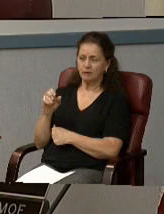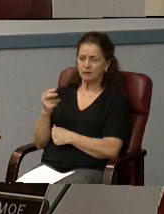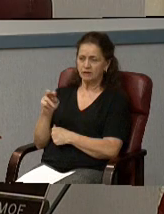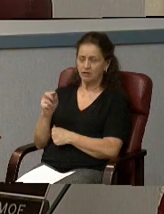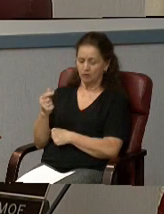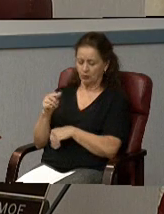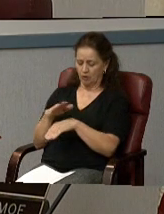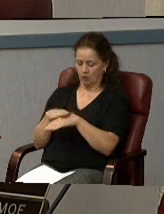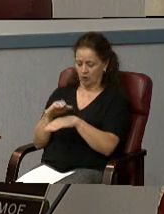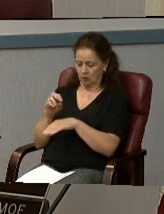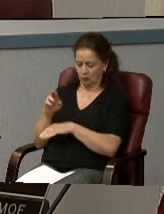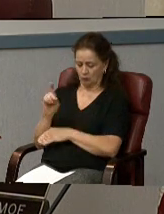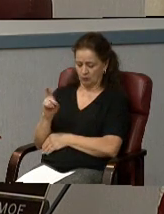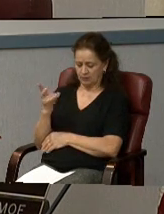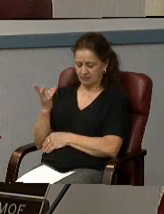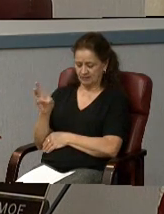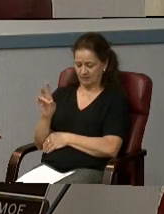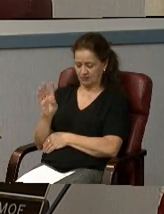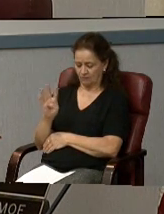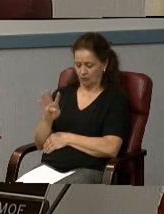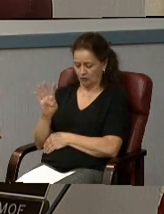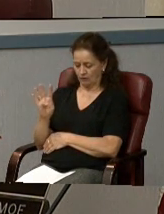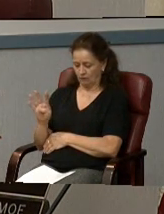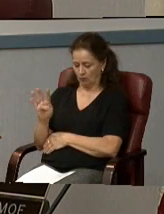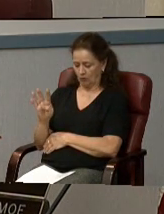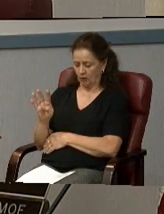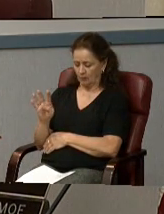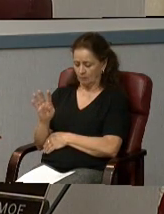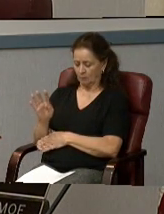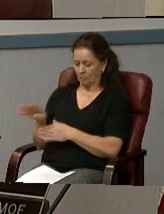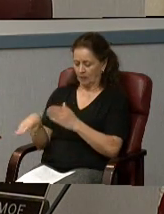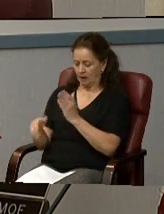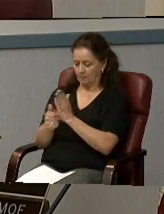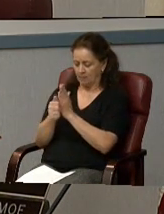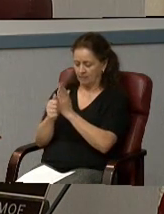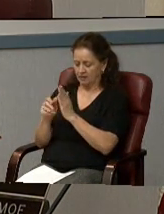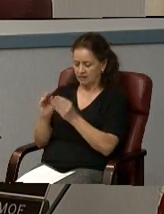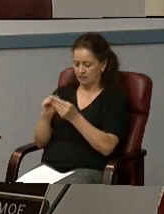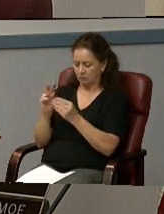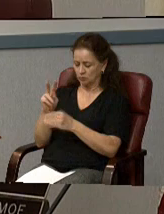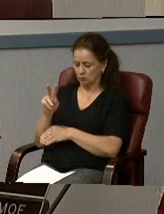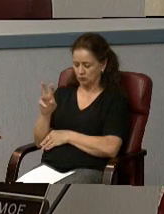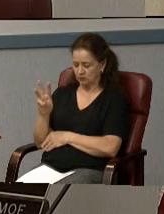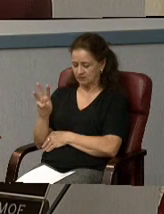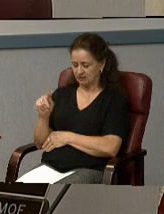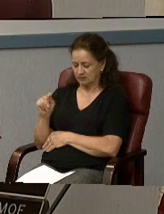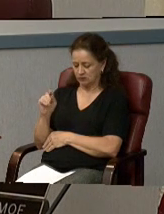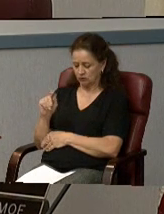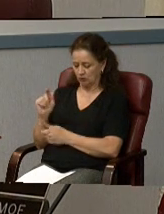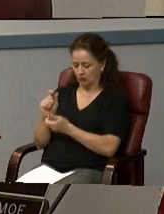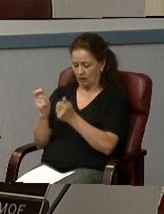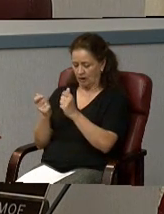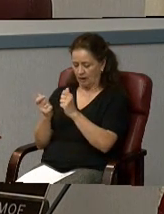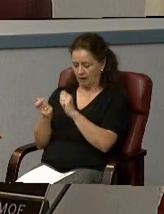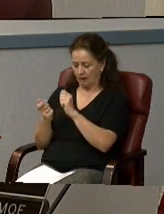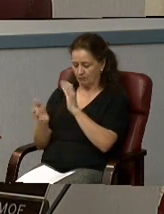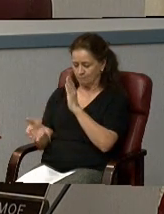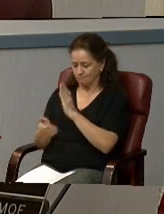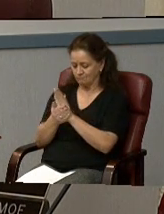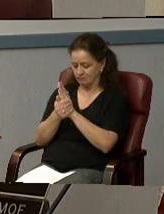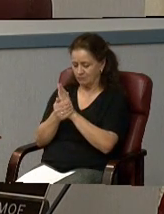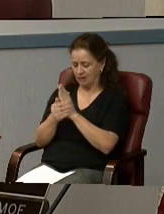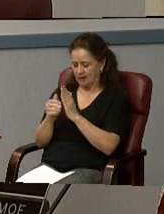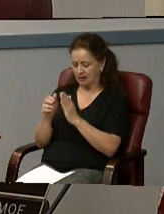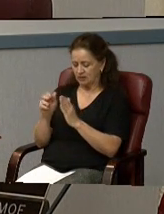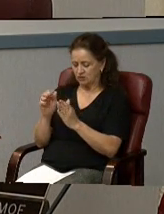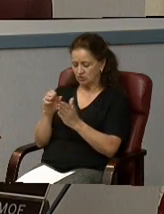number 1744, Tax Amendment number 226, an Ordinance to Amend Chapter 20, Land Development